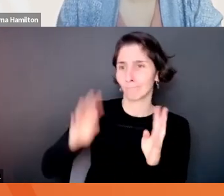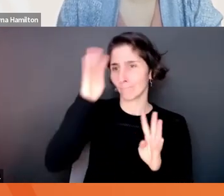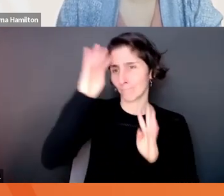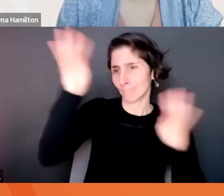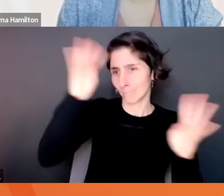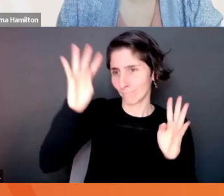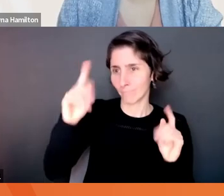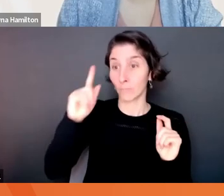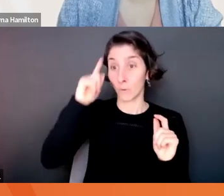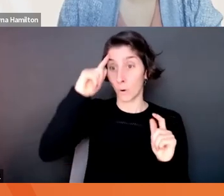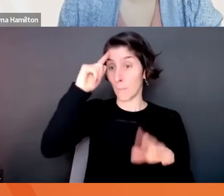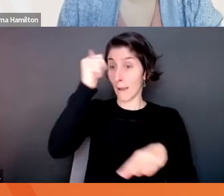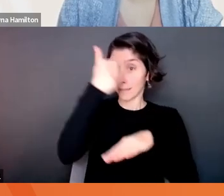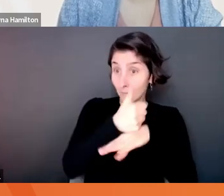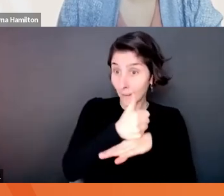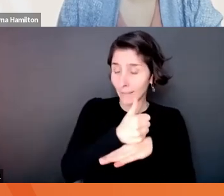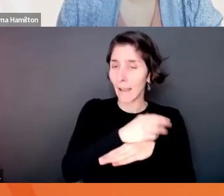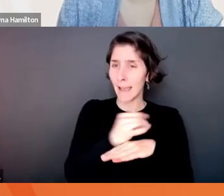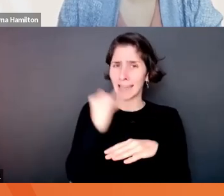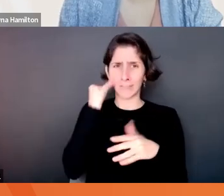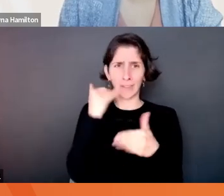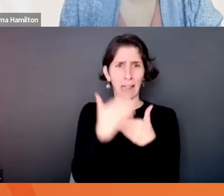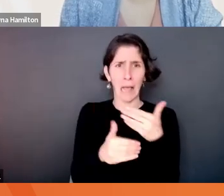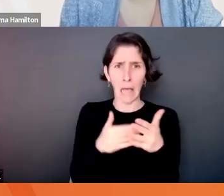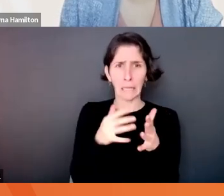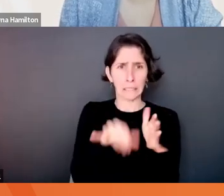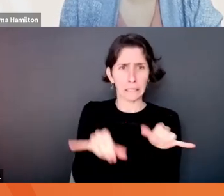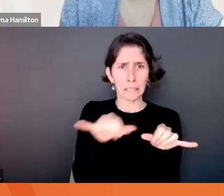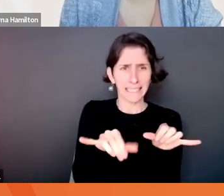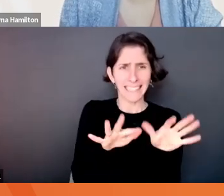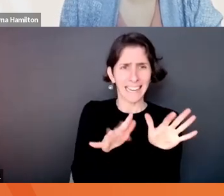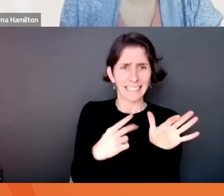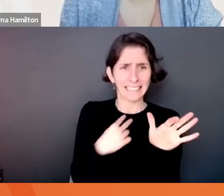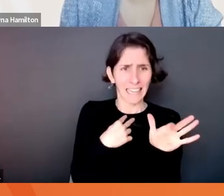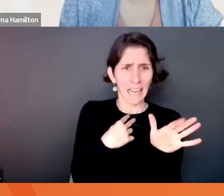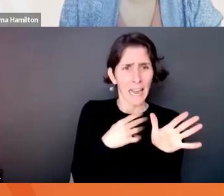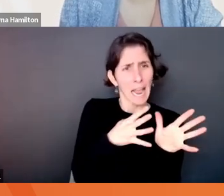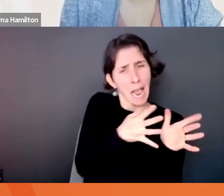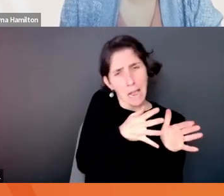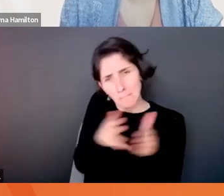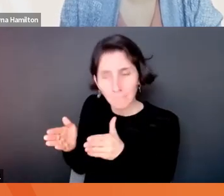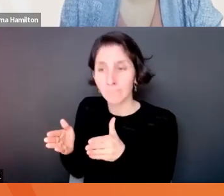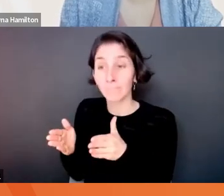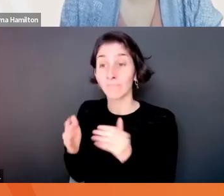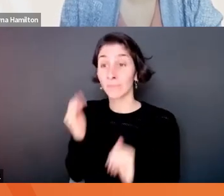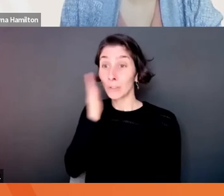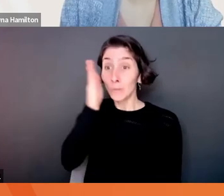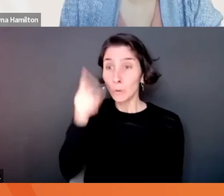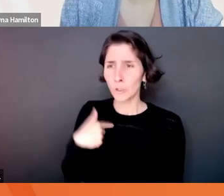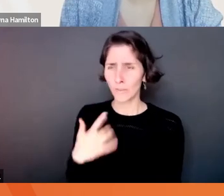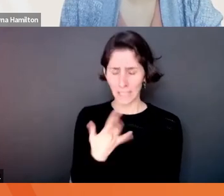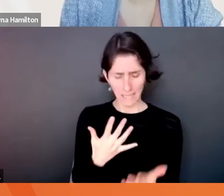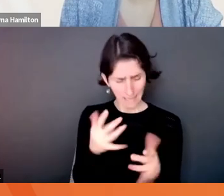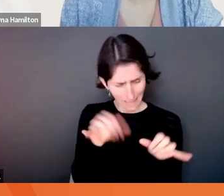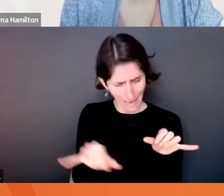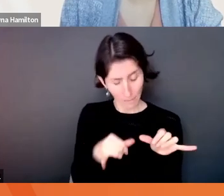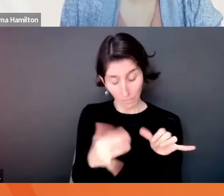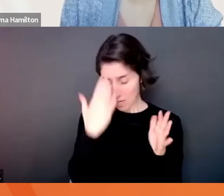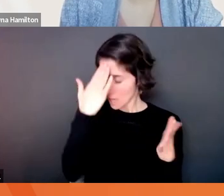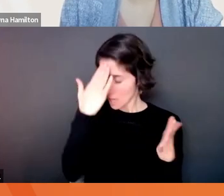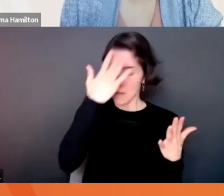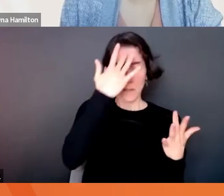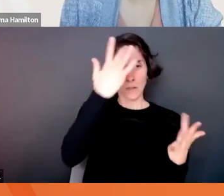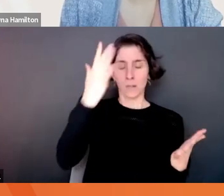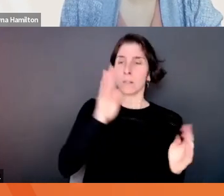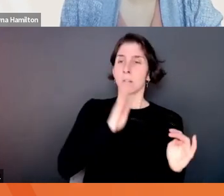mindsets and helping you get unstuck if needed. So, you know, next time you're banging your head against the wall, go go do something playful, like and see how that